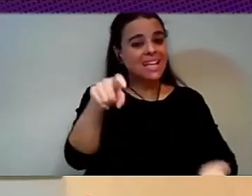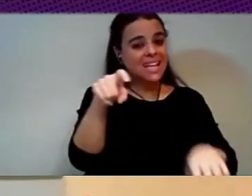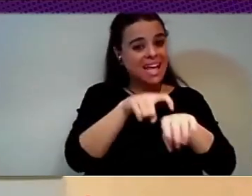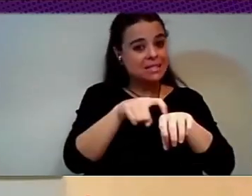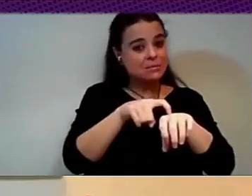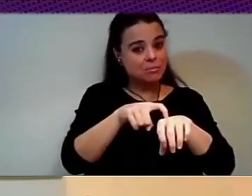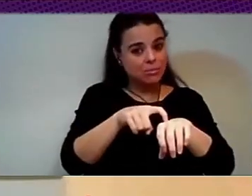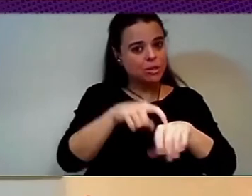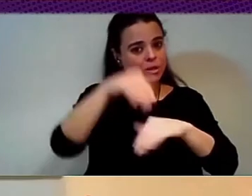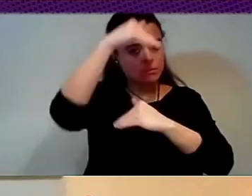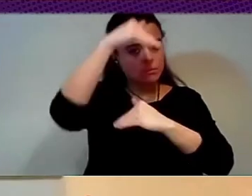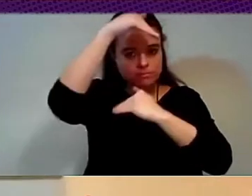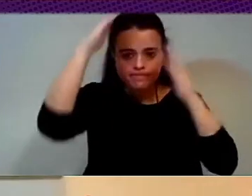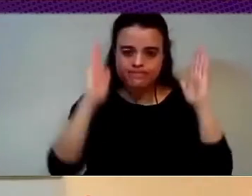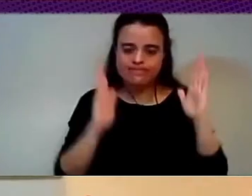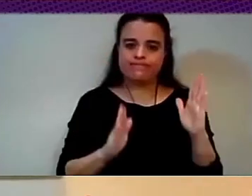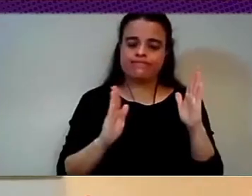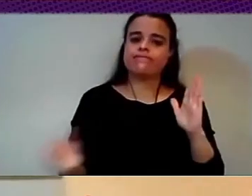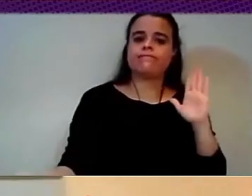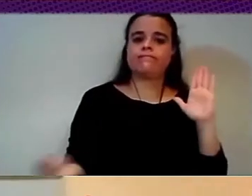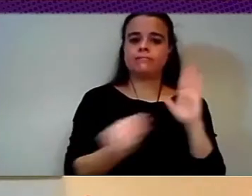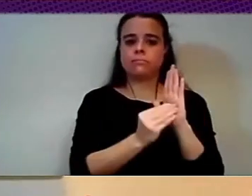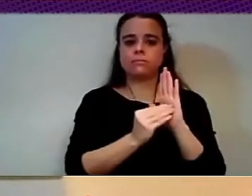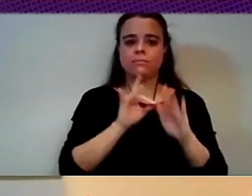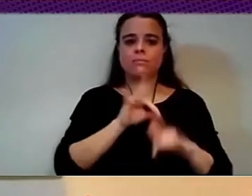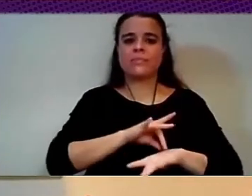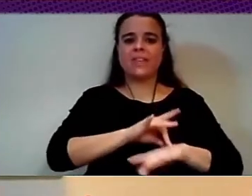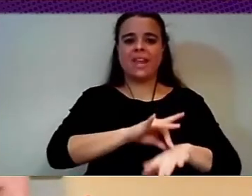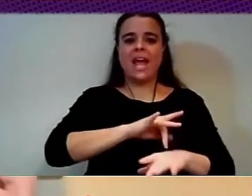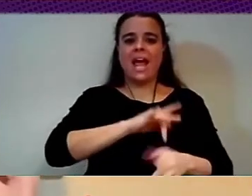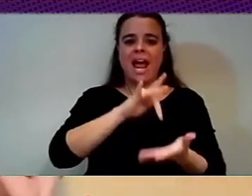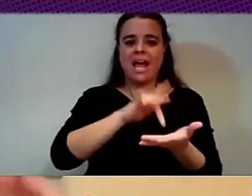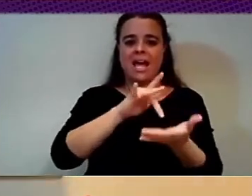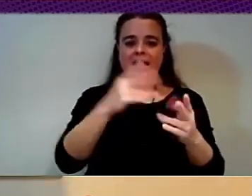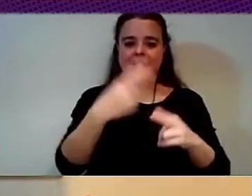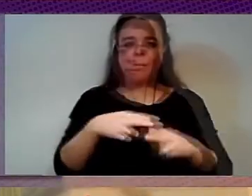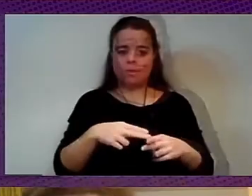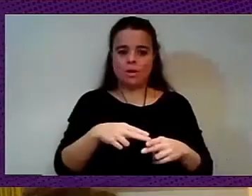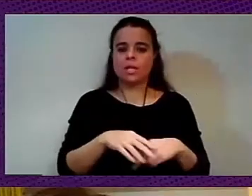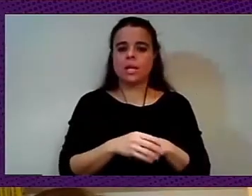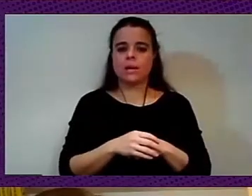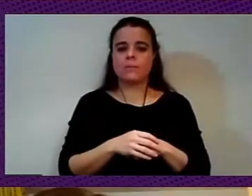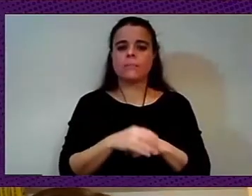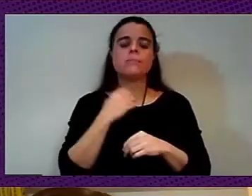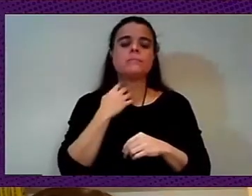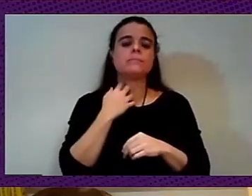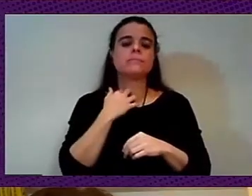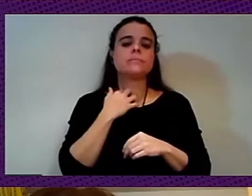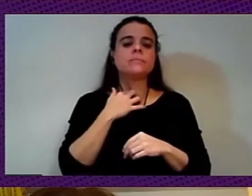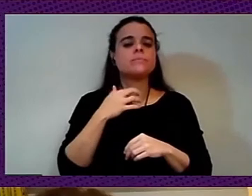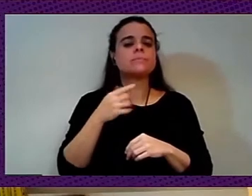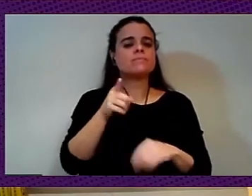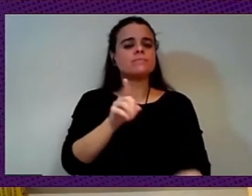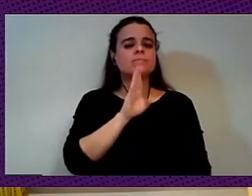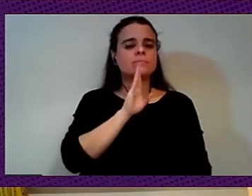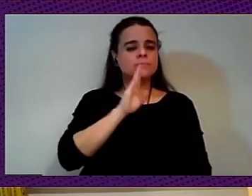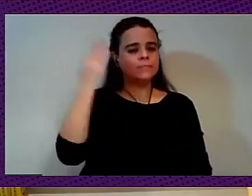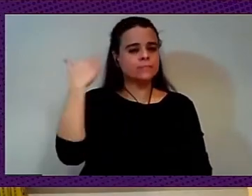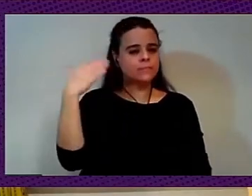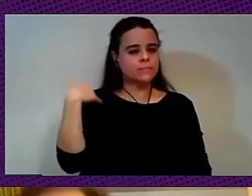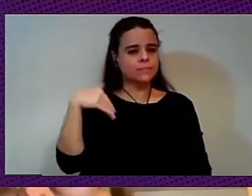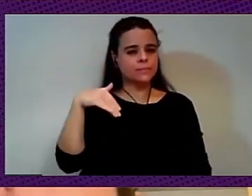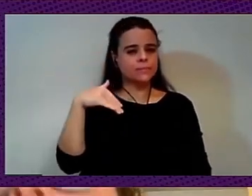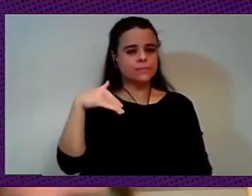big obstacles. And there was something that you mentioned before, but what's very interesting, the kind of governance